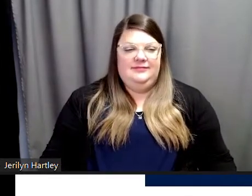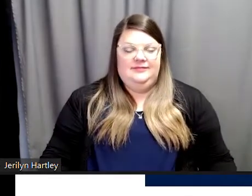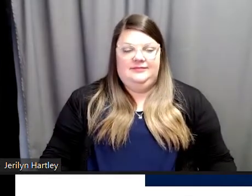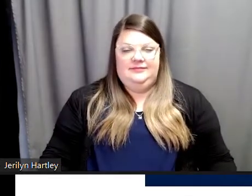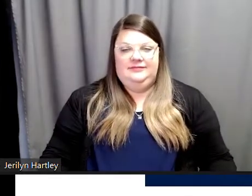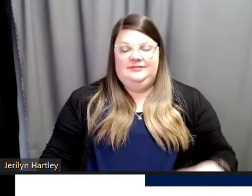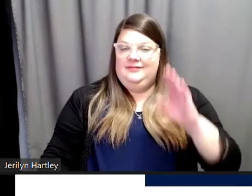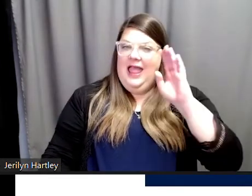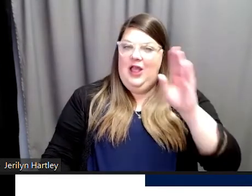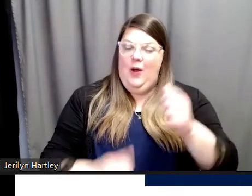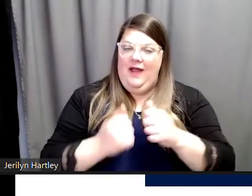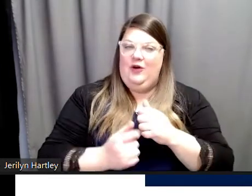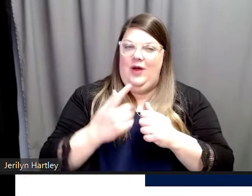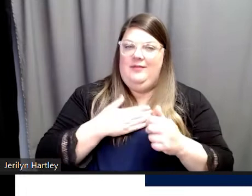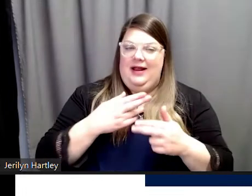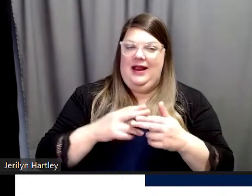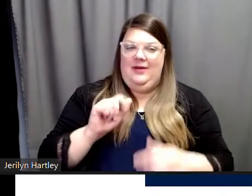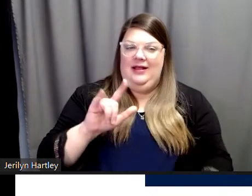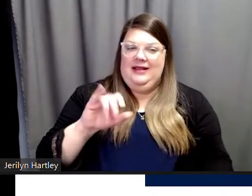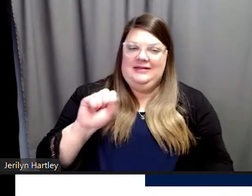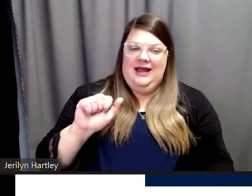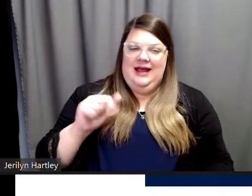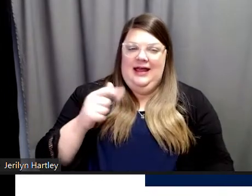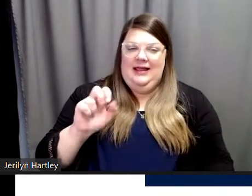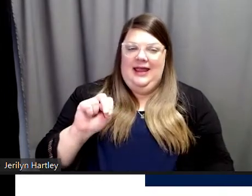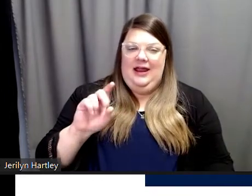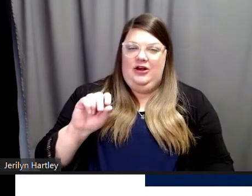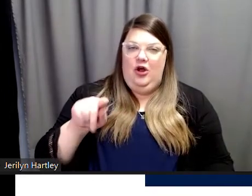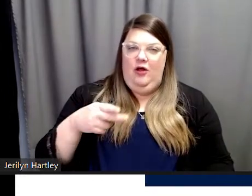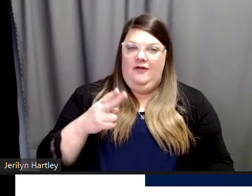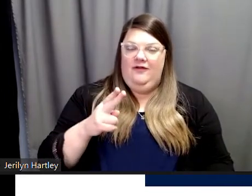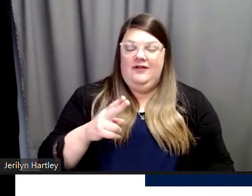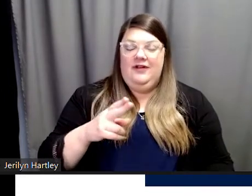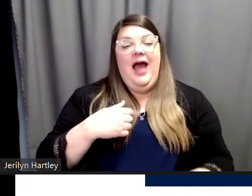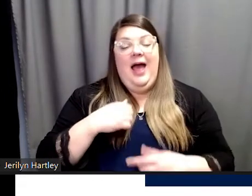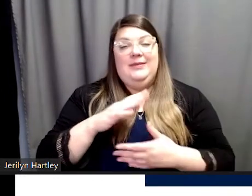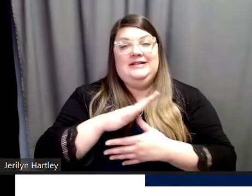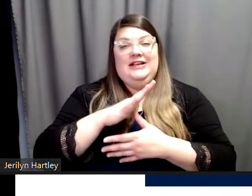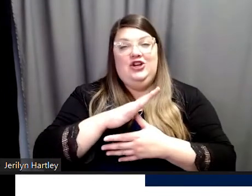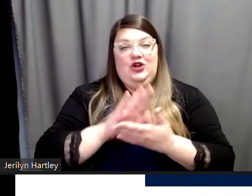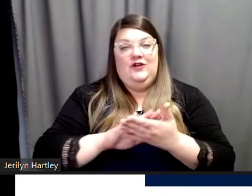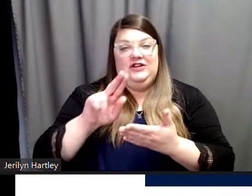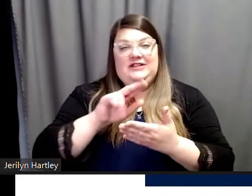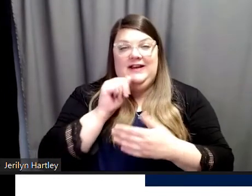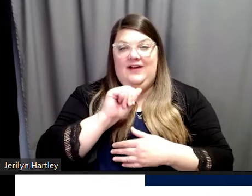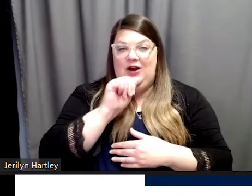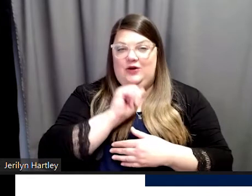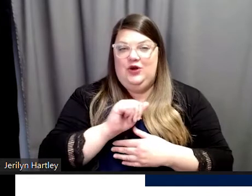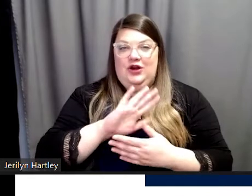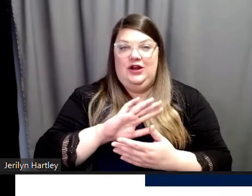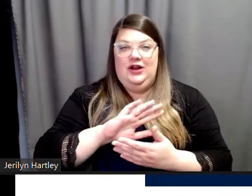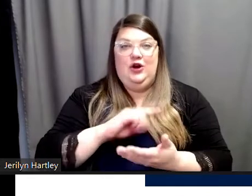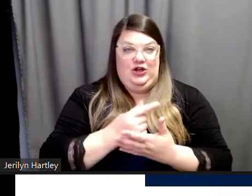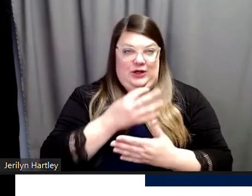Hello, everyone. My name is Alyssa Gandolf, and I am a senior right now at the University of Arizona graduating soon